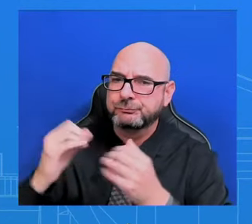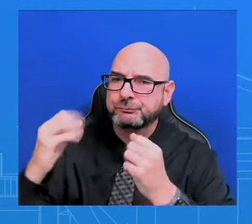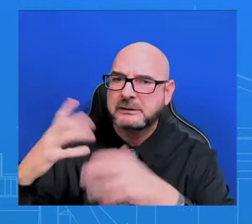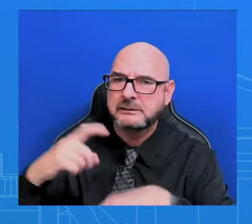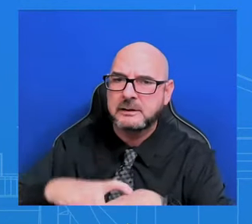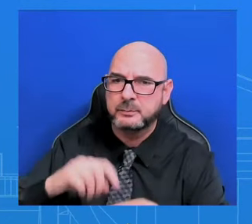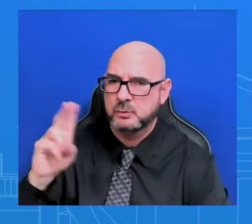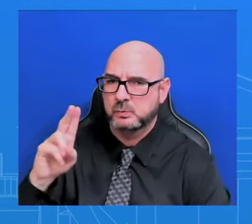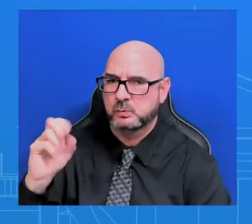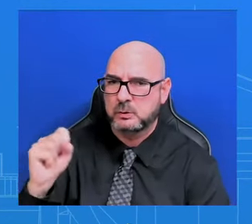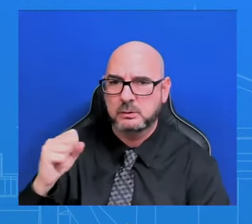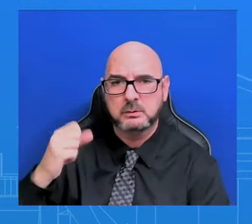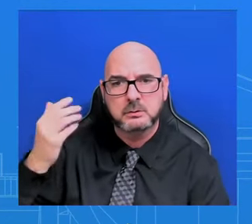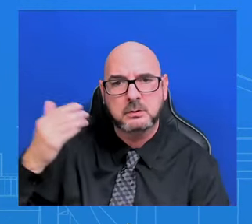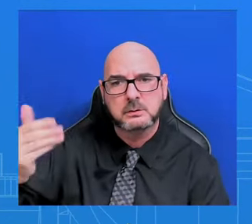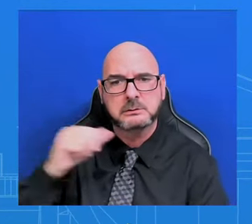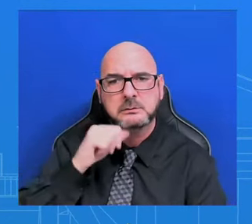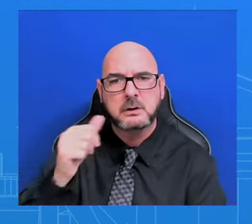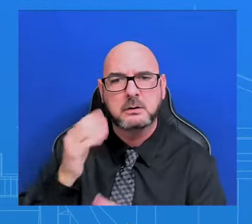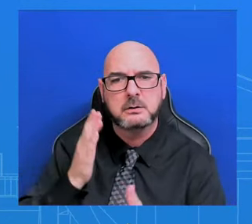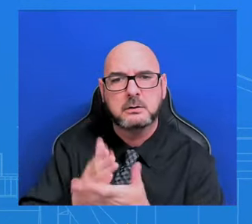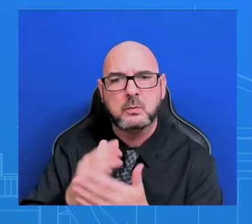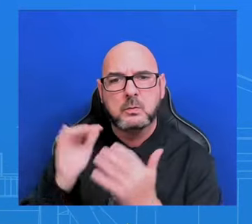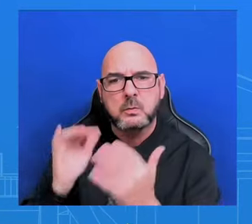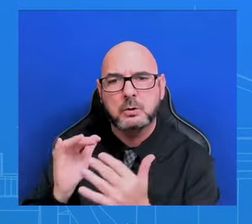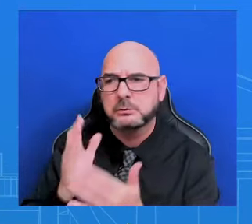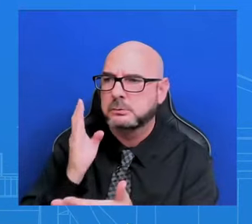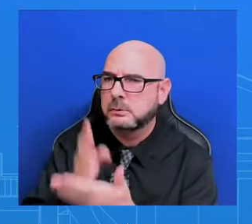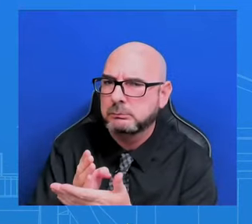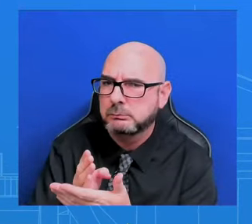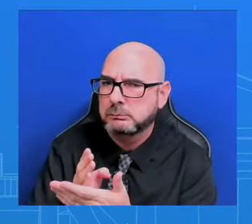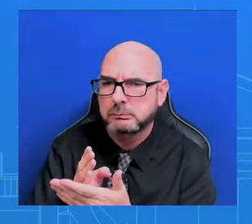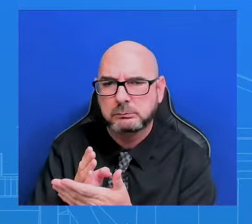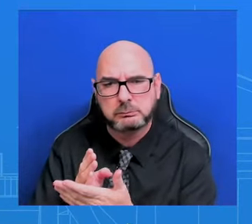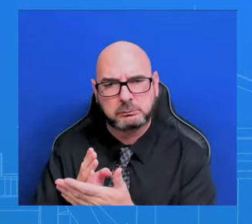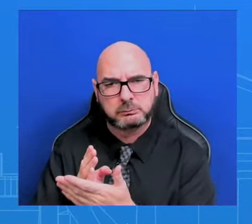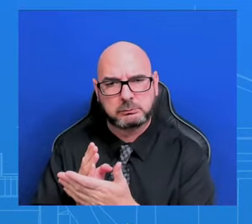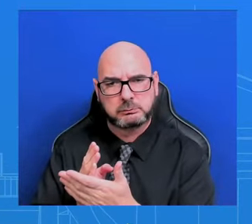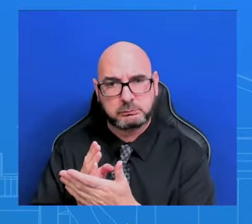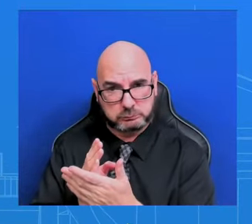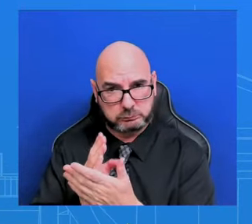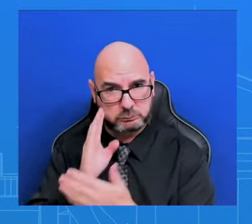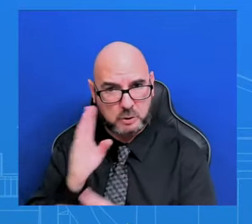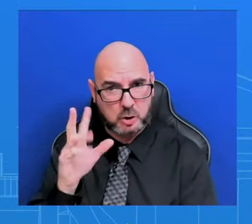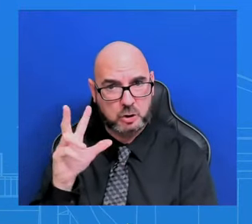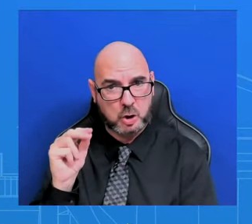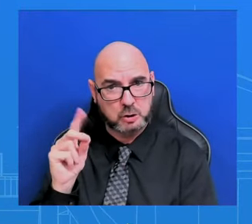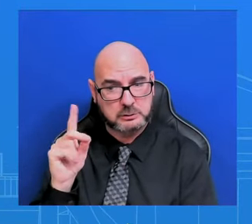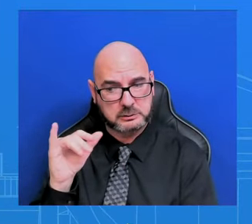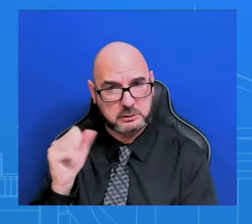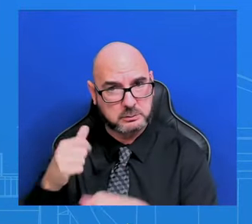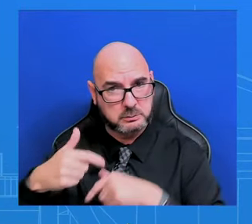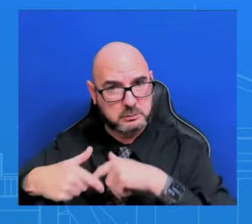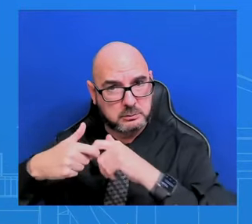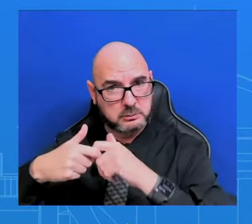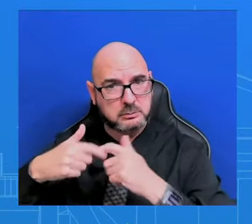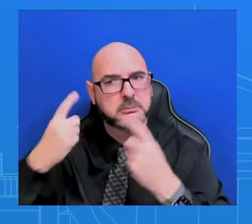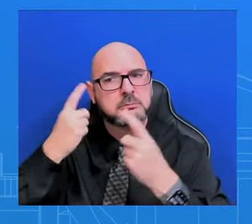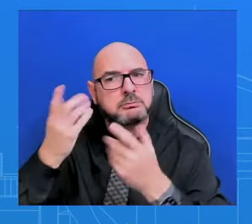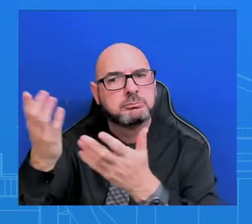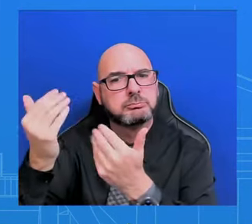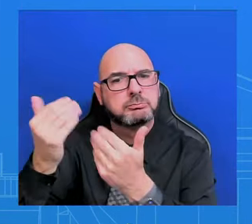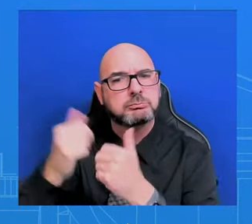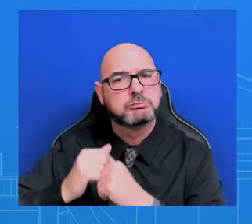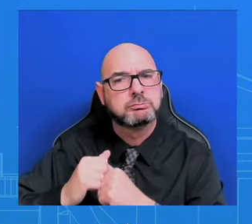-day, or a 90-day ceasefire if that's something that Israel was open to for a hostage? Sure, absolutely. If that would require, if that would give us the